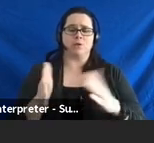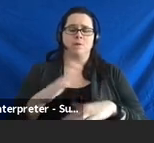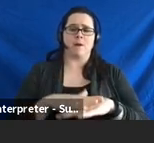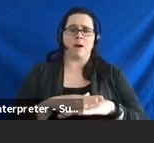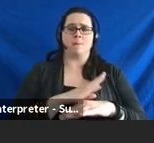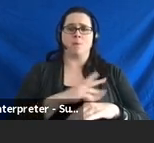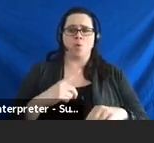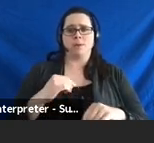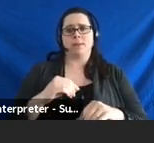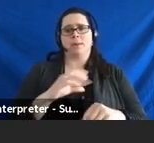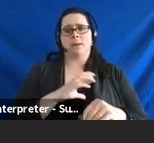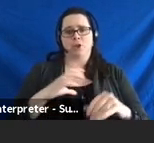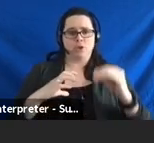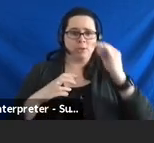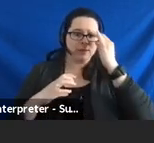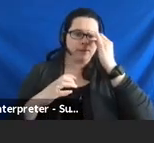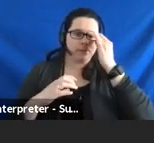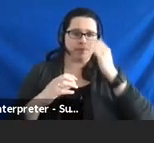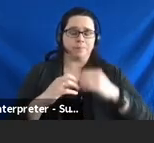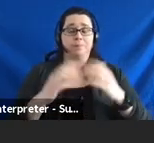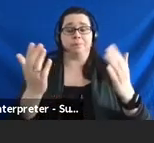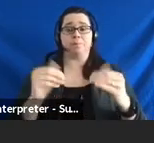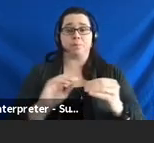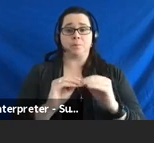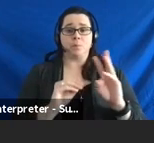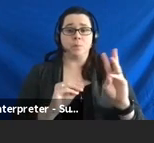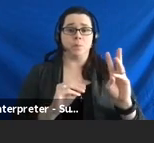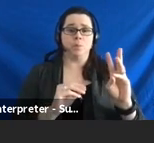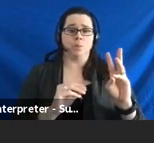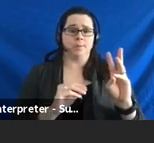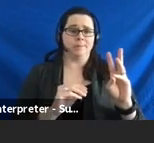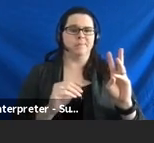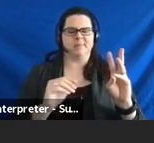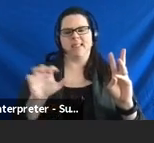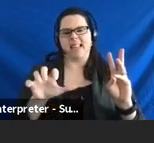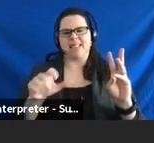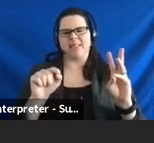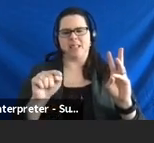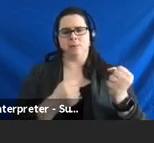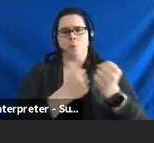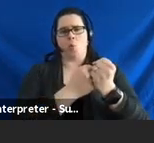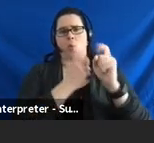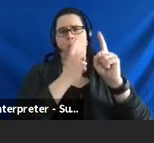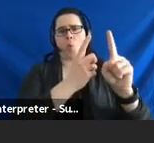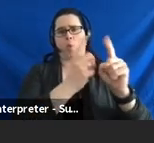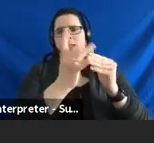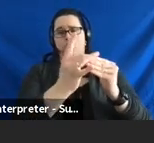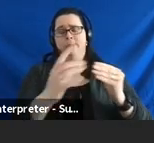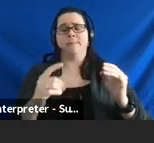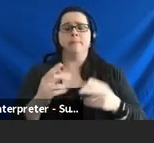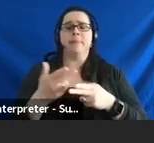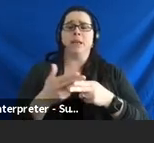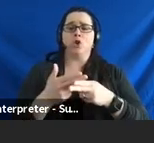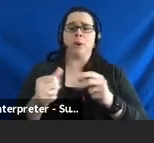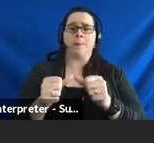boards and commissions. The next project or next activity, I should say, is to create an intern position